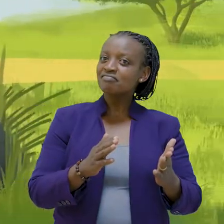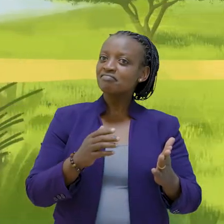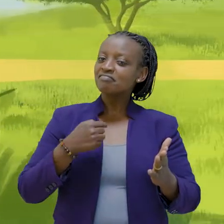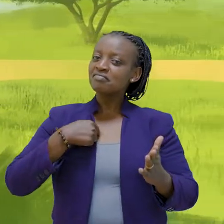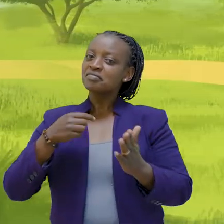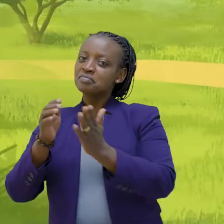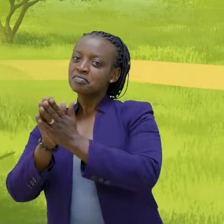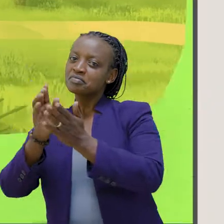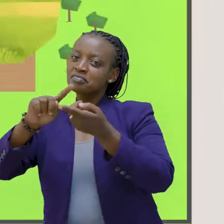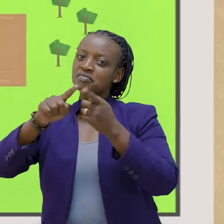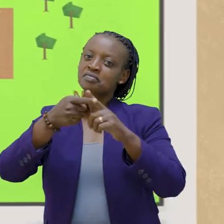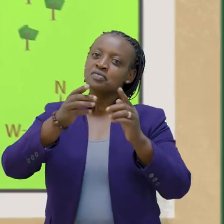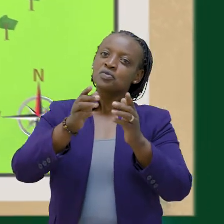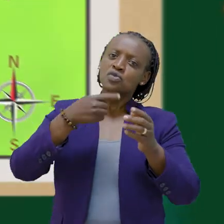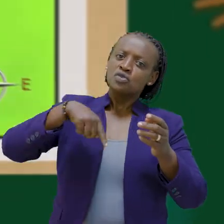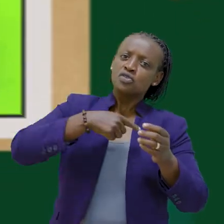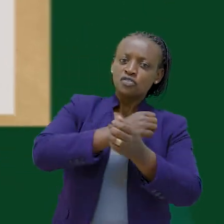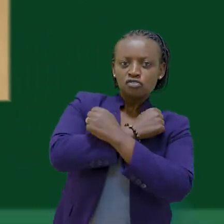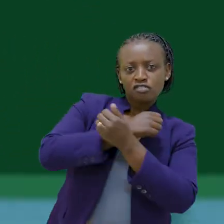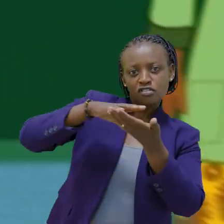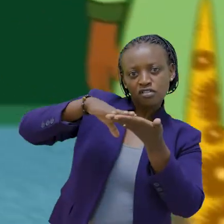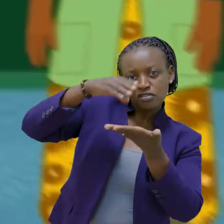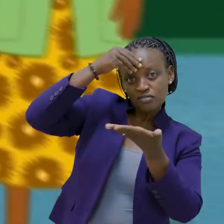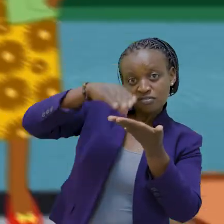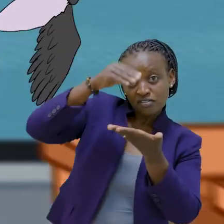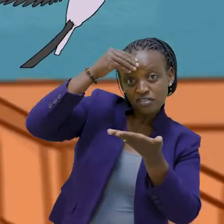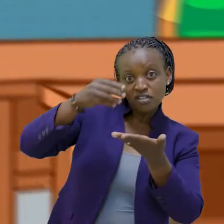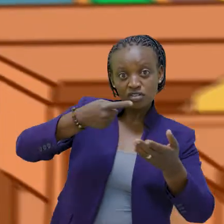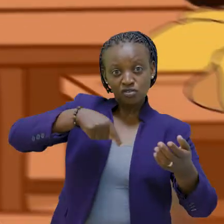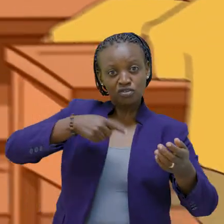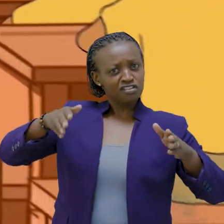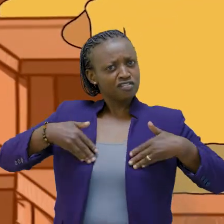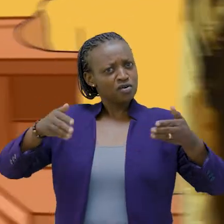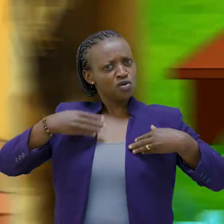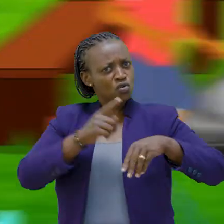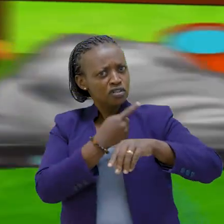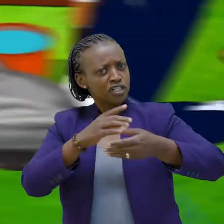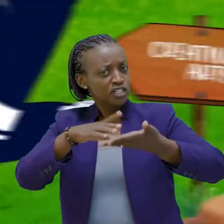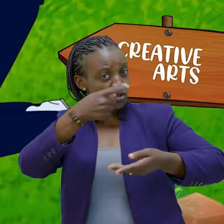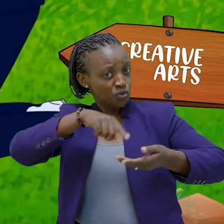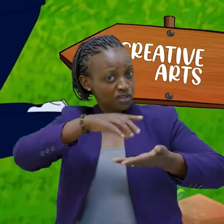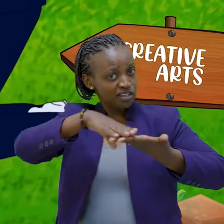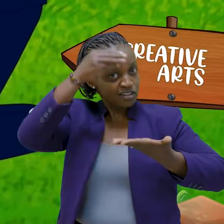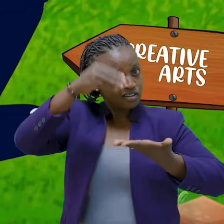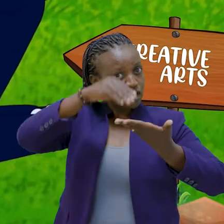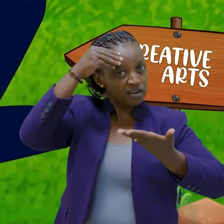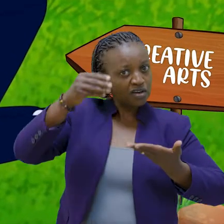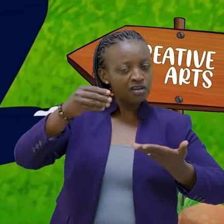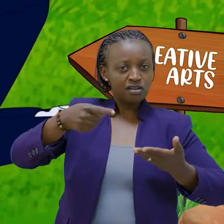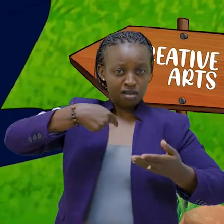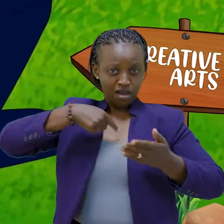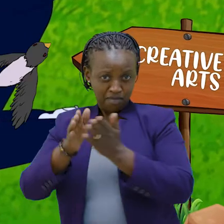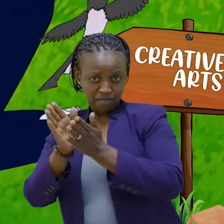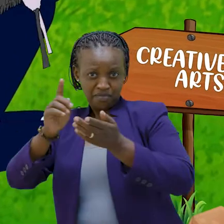I am my friend, we love the moon We are happy when we land I